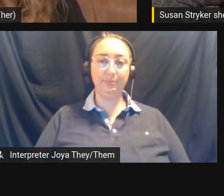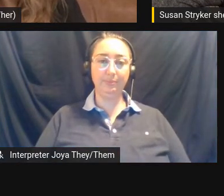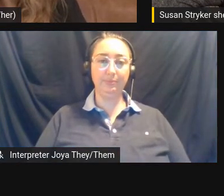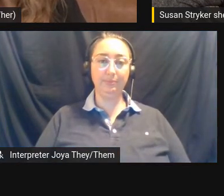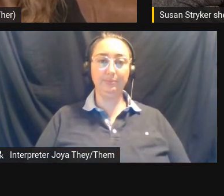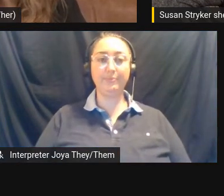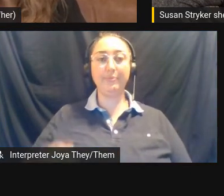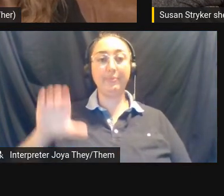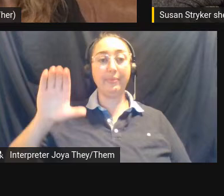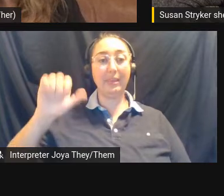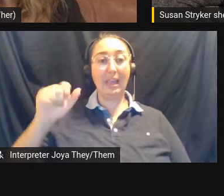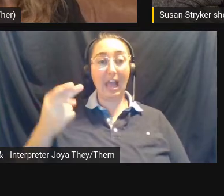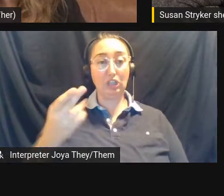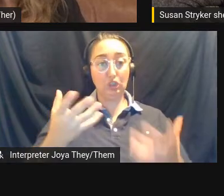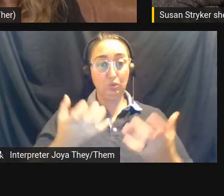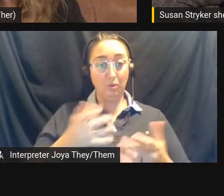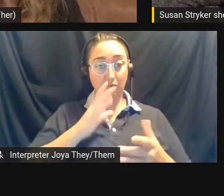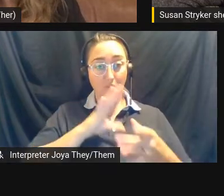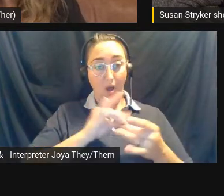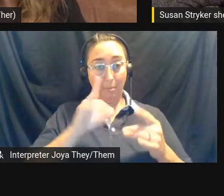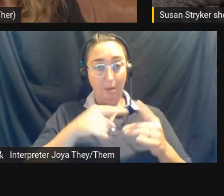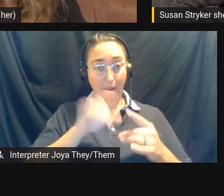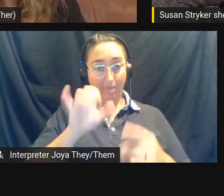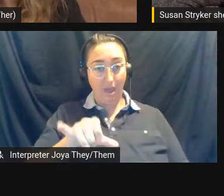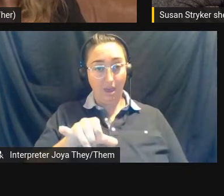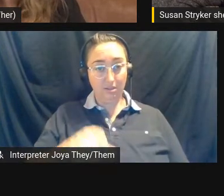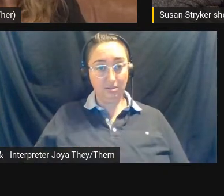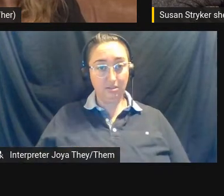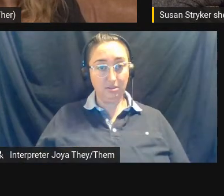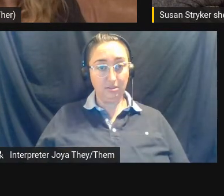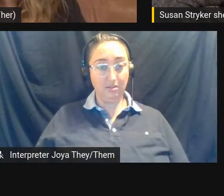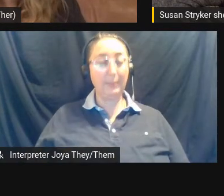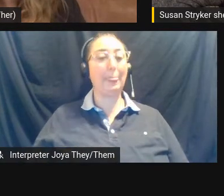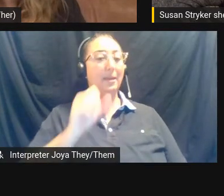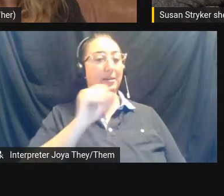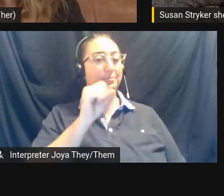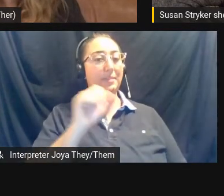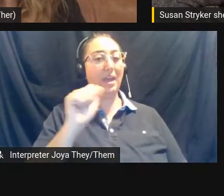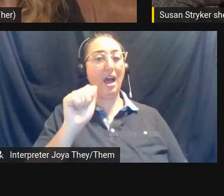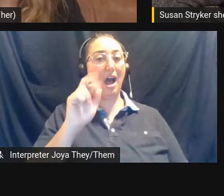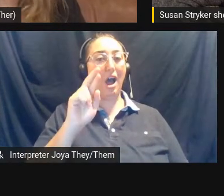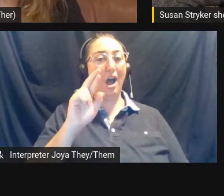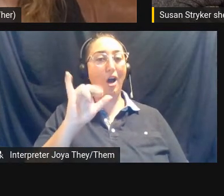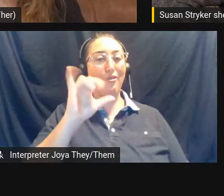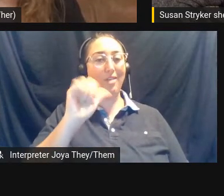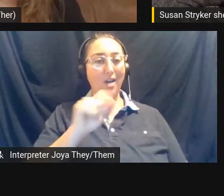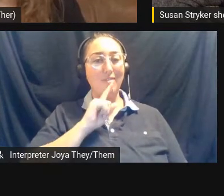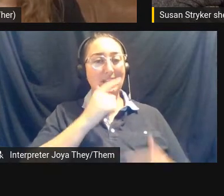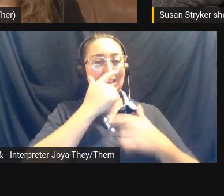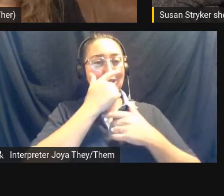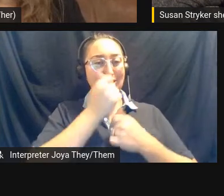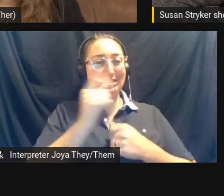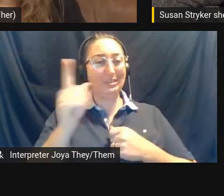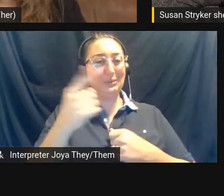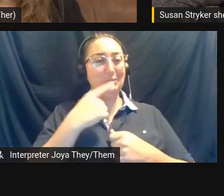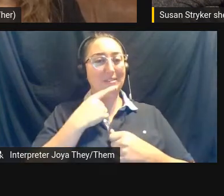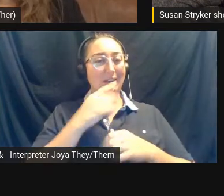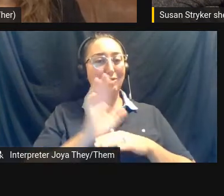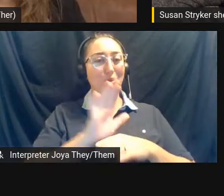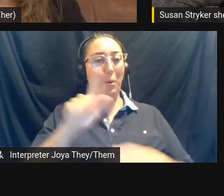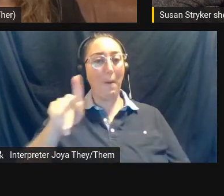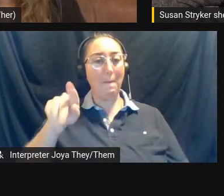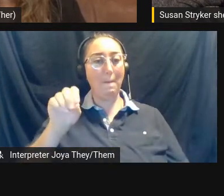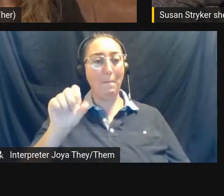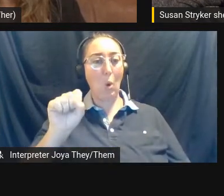Cash, did you want to comment at all? Yeah, well, I was, Aria, it's so interesting that you brought up Pose because I was just talking to Chelsea